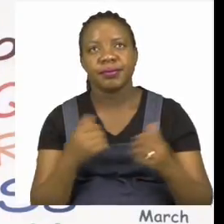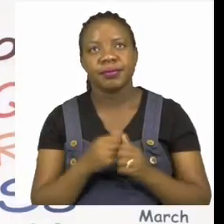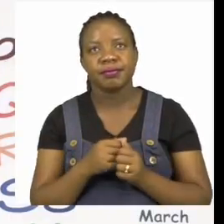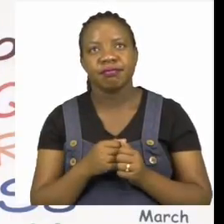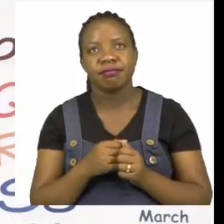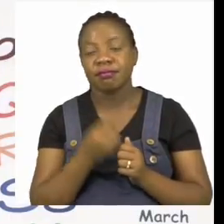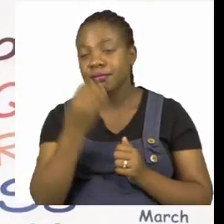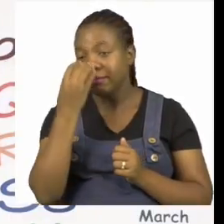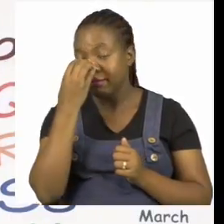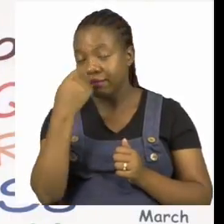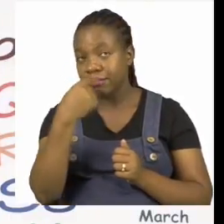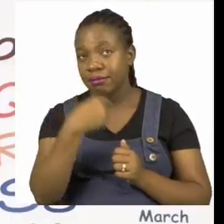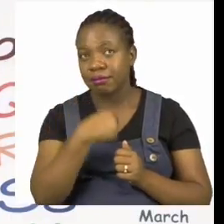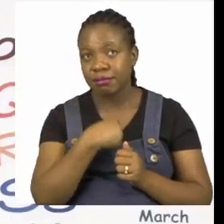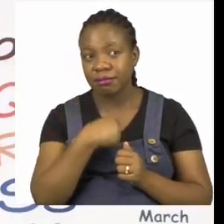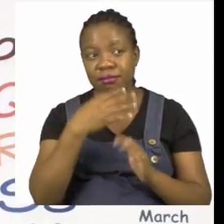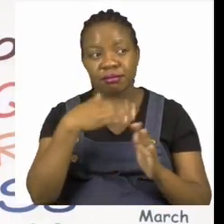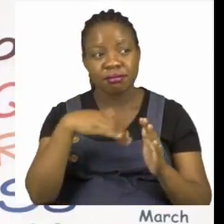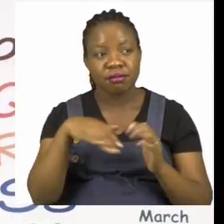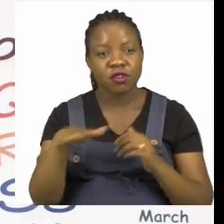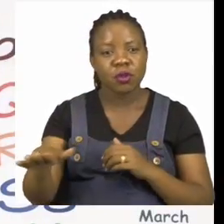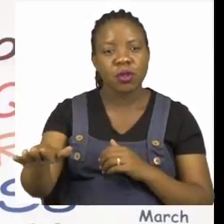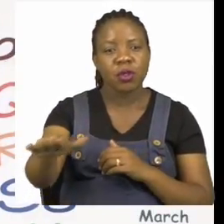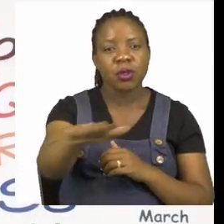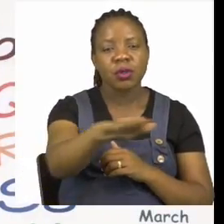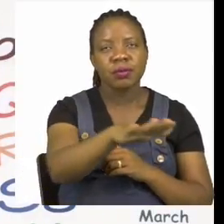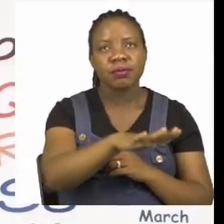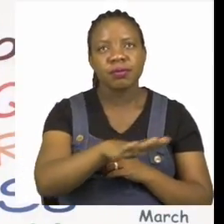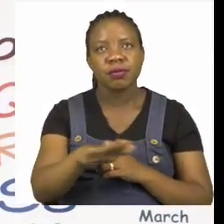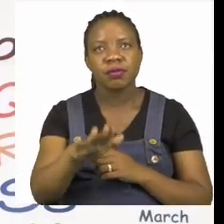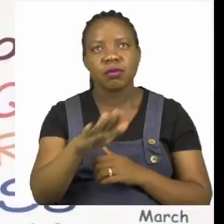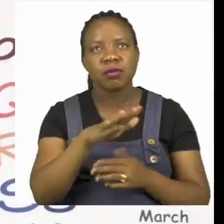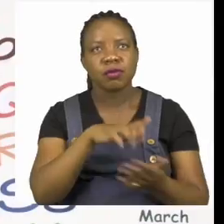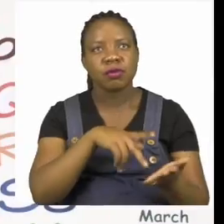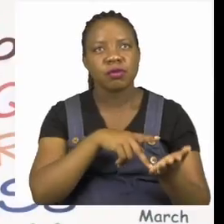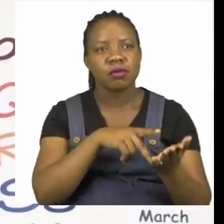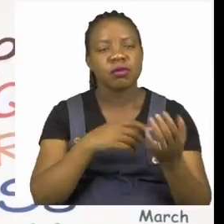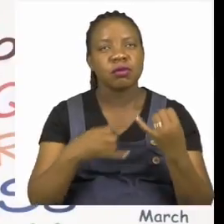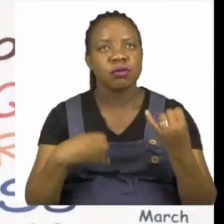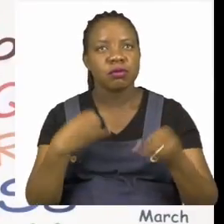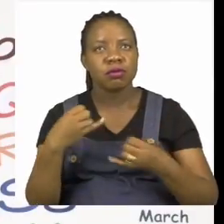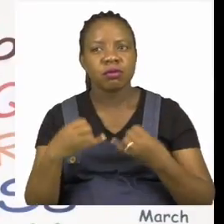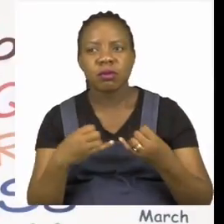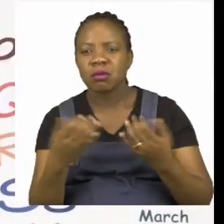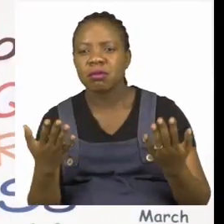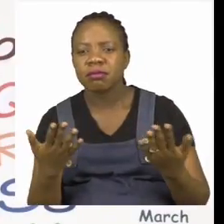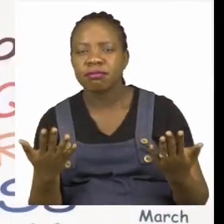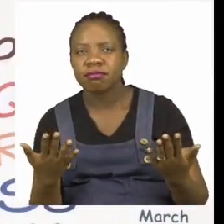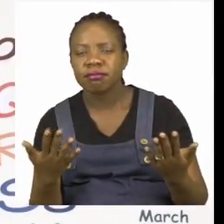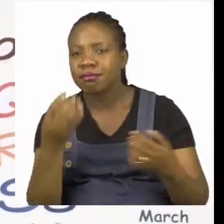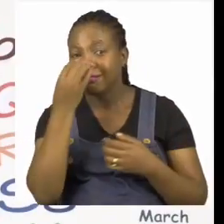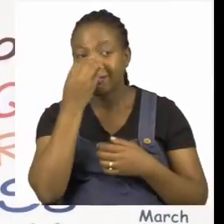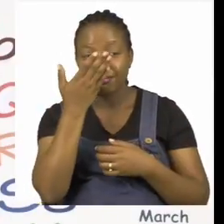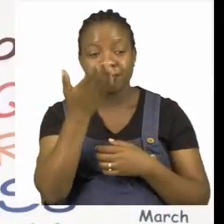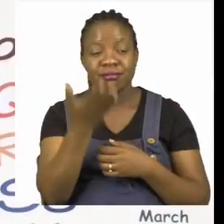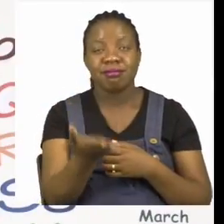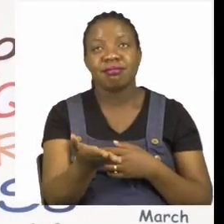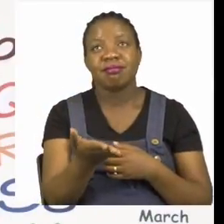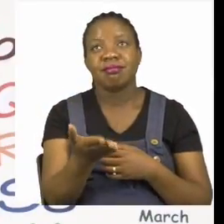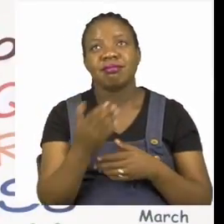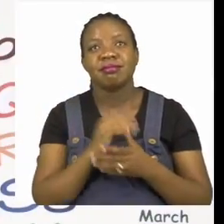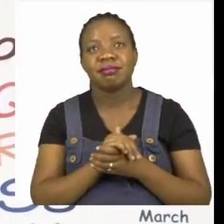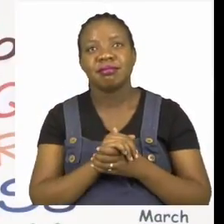and I are going to go to the park and I hope he's around though. Sashi. Oh there you are.